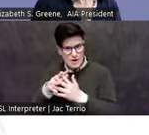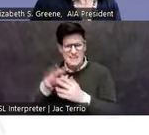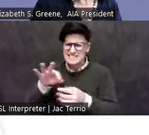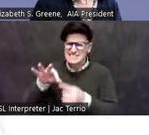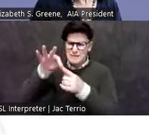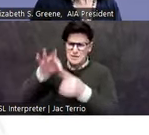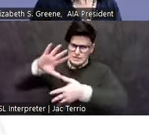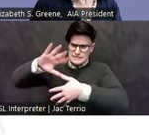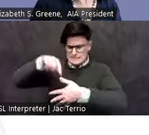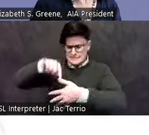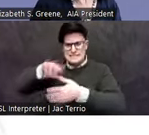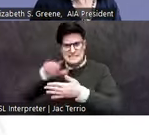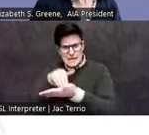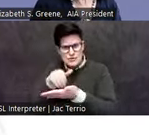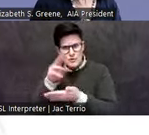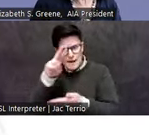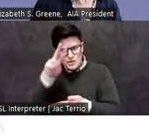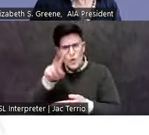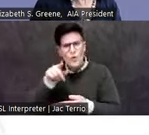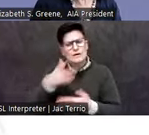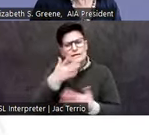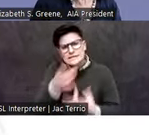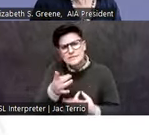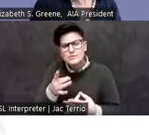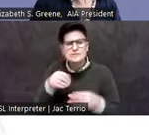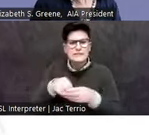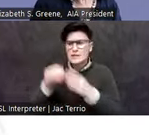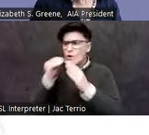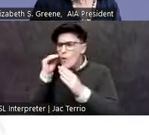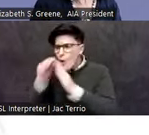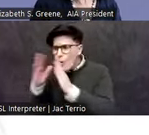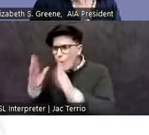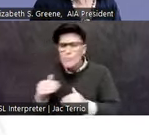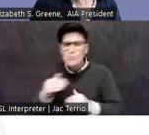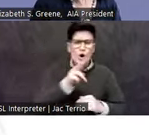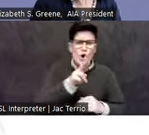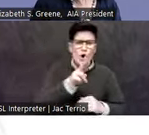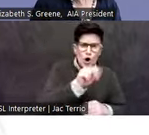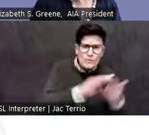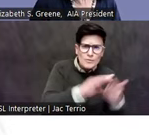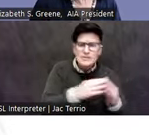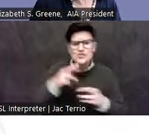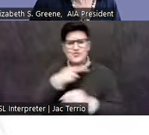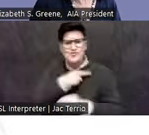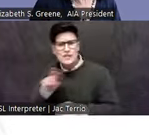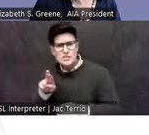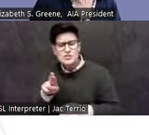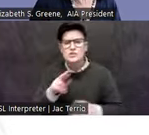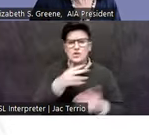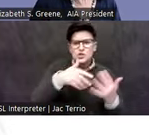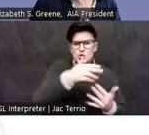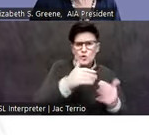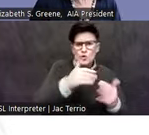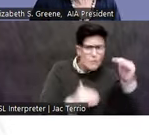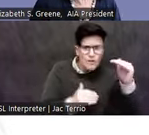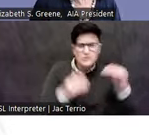and has topical interests in households, urbanism, religion, social inequality, and working with contemporary